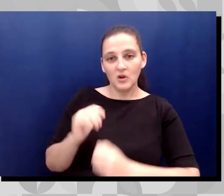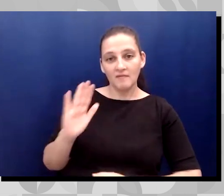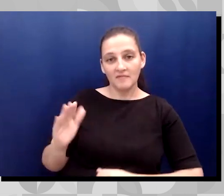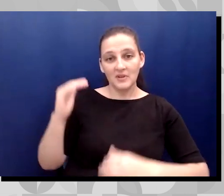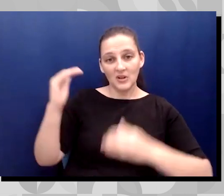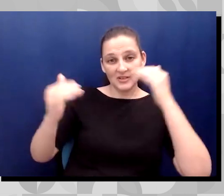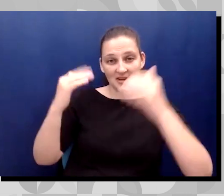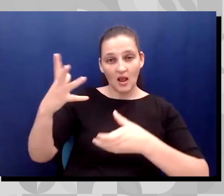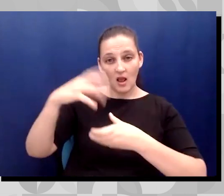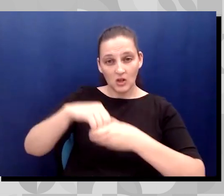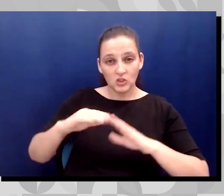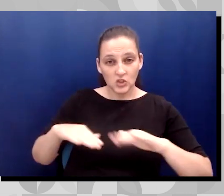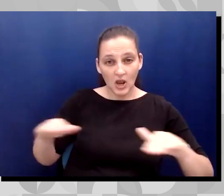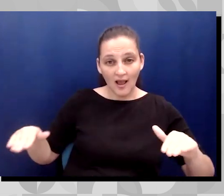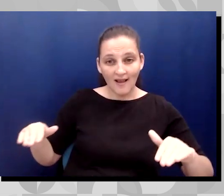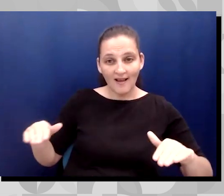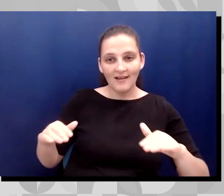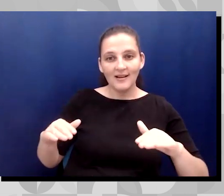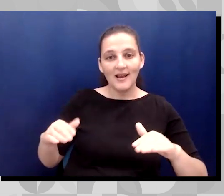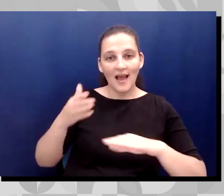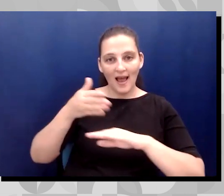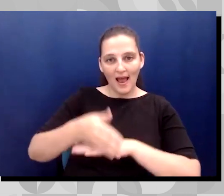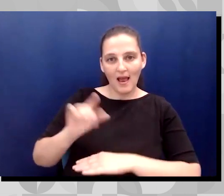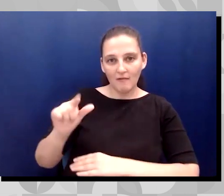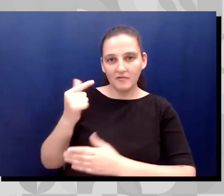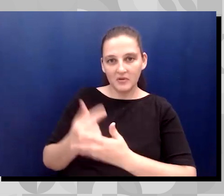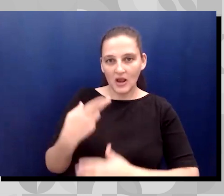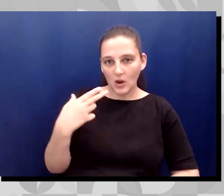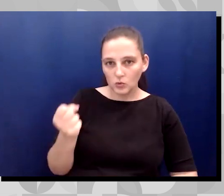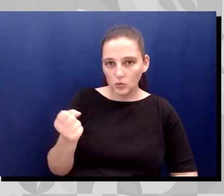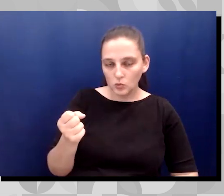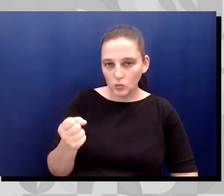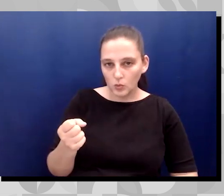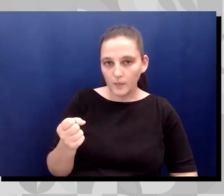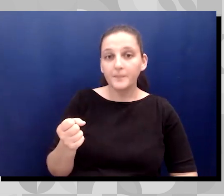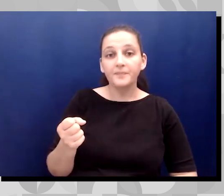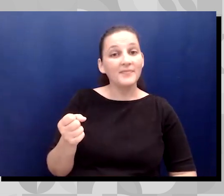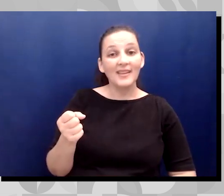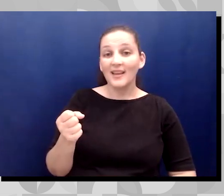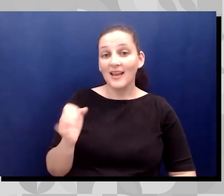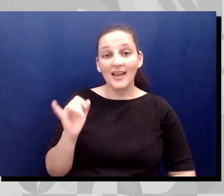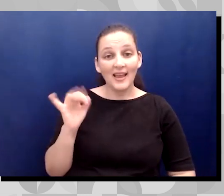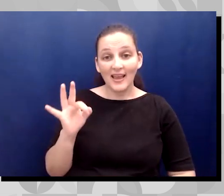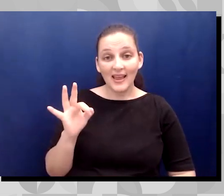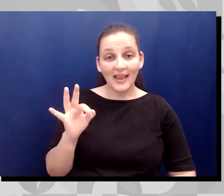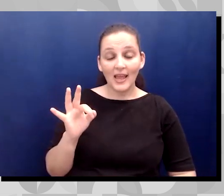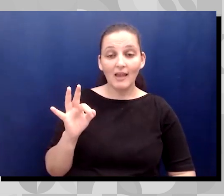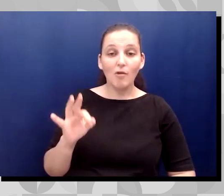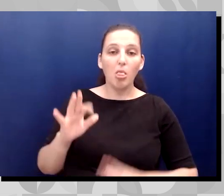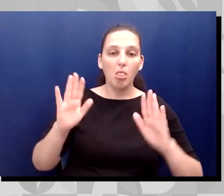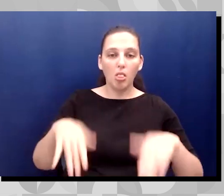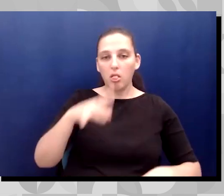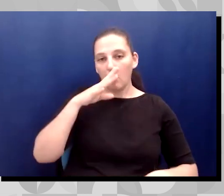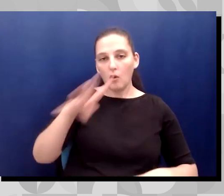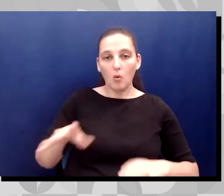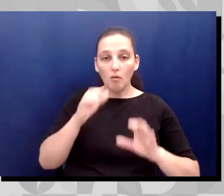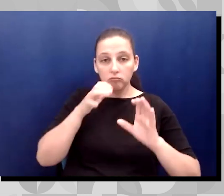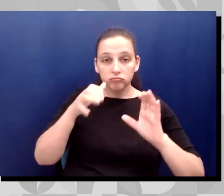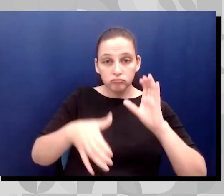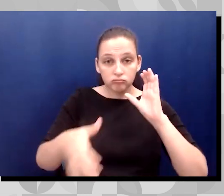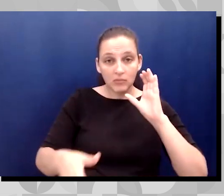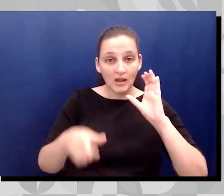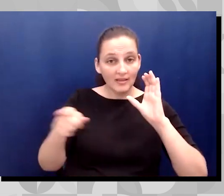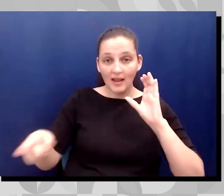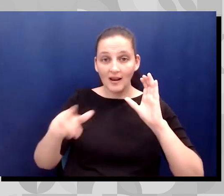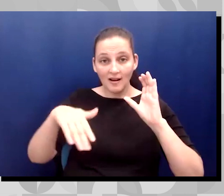after he graduated from high school. If they hadn't accessed the services during that priority window, he would have had